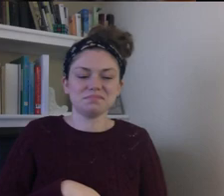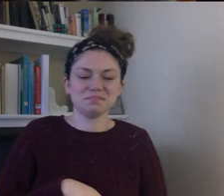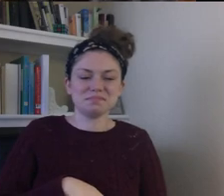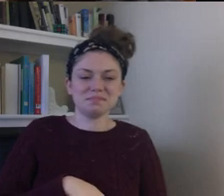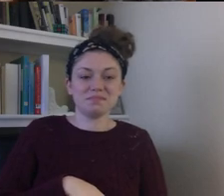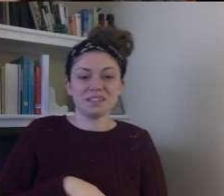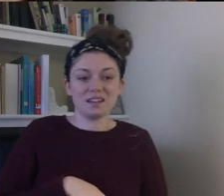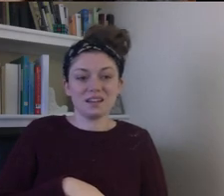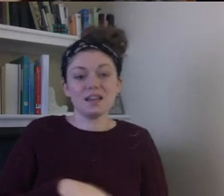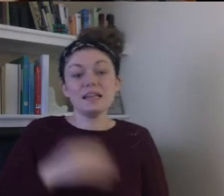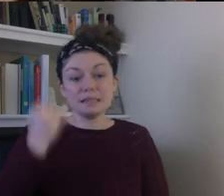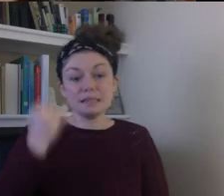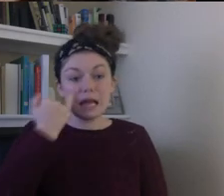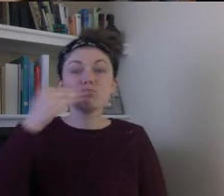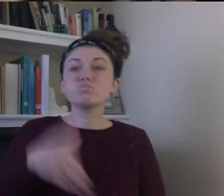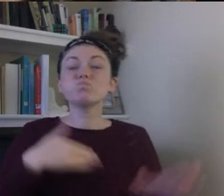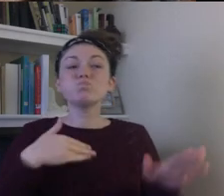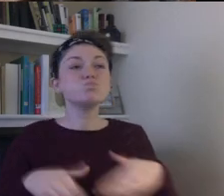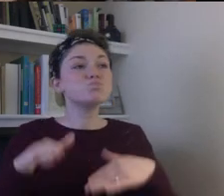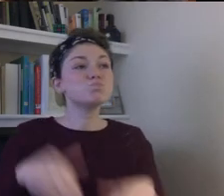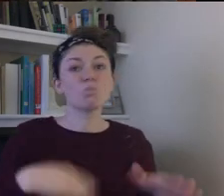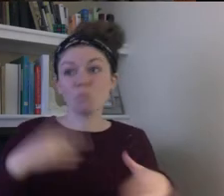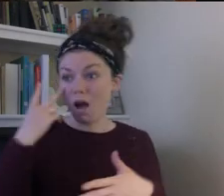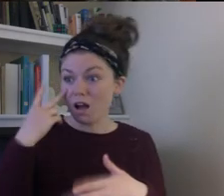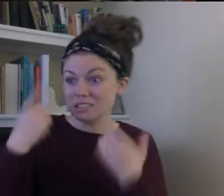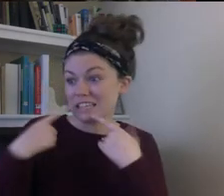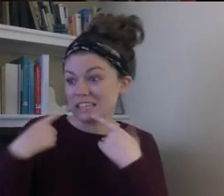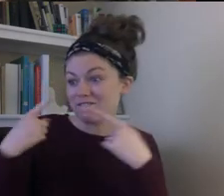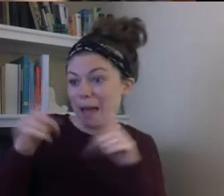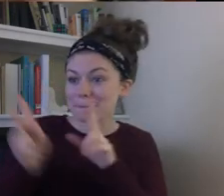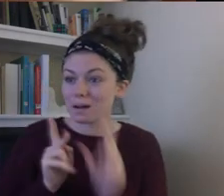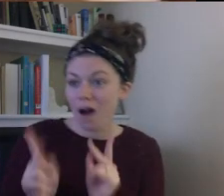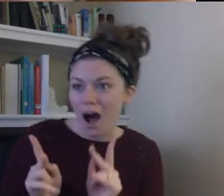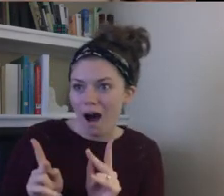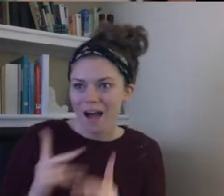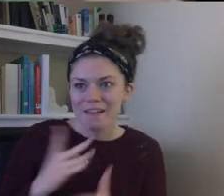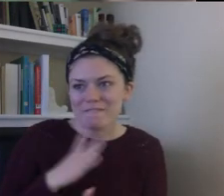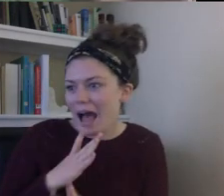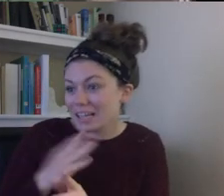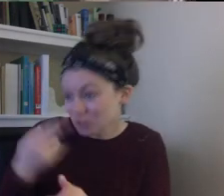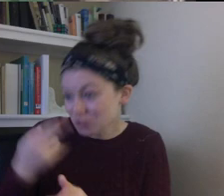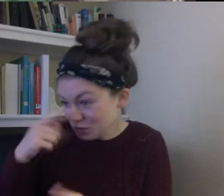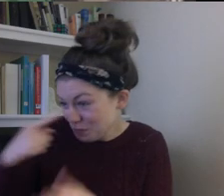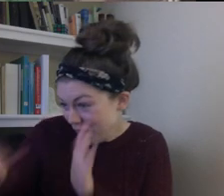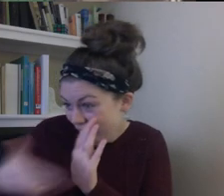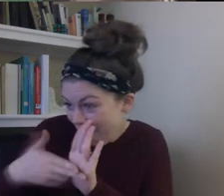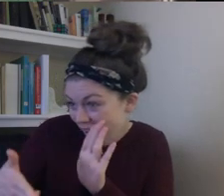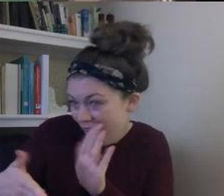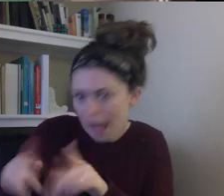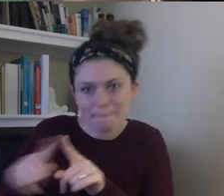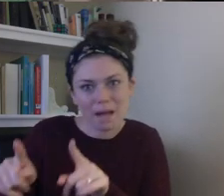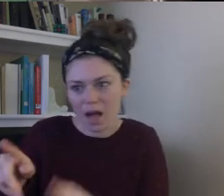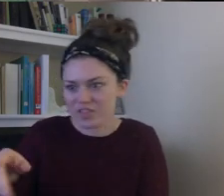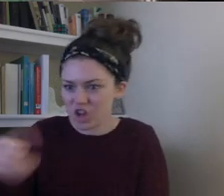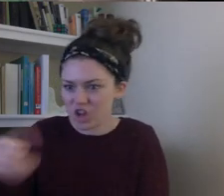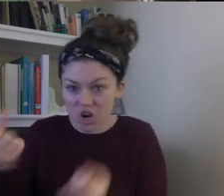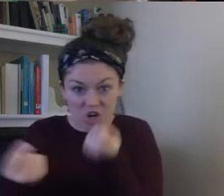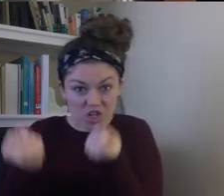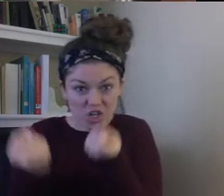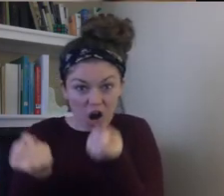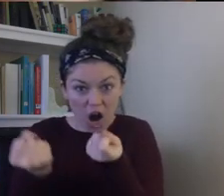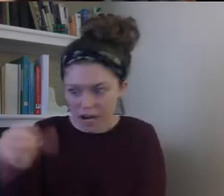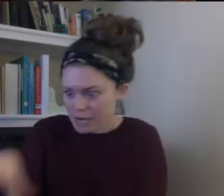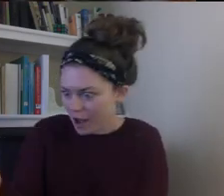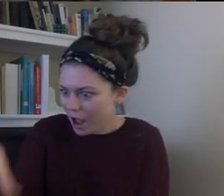If strolling down the boulevard, you see some famous stars, it's fine to ask for autographs, but don't pick up their